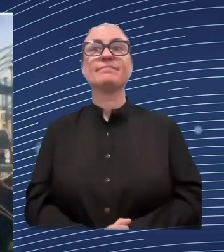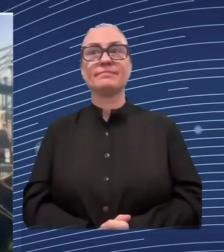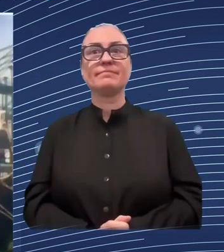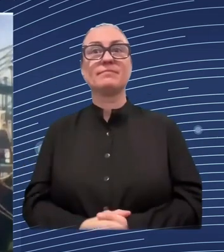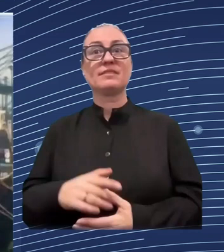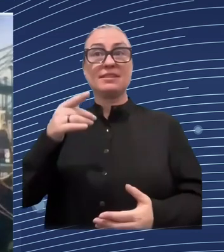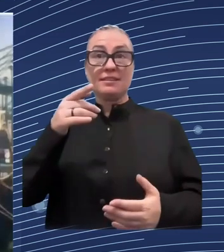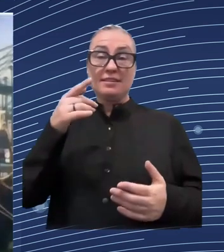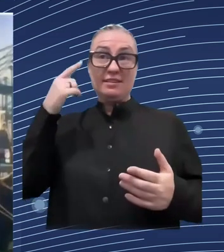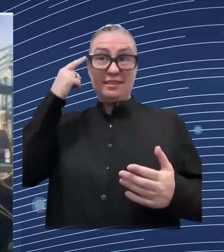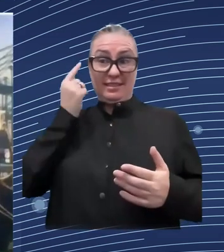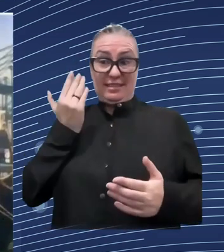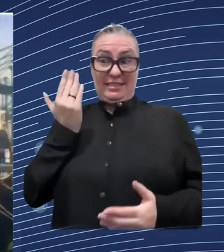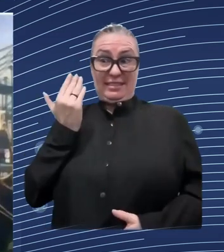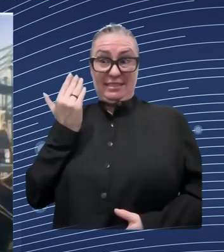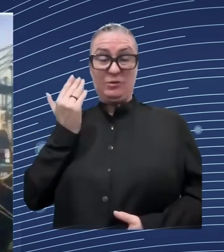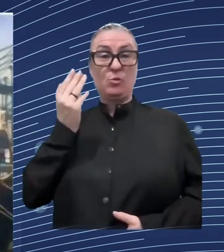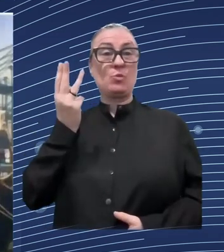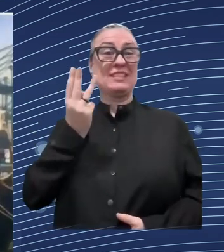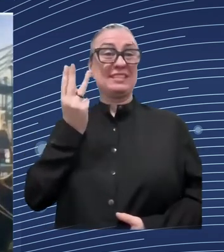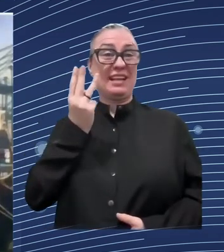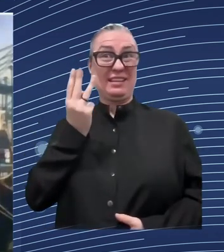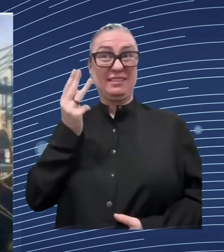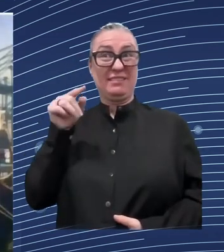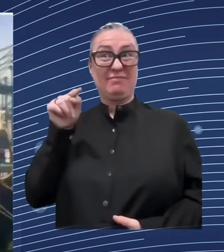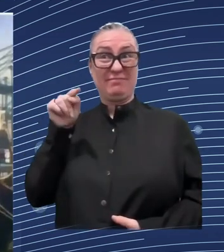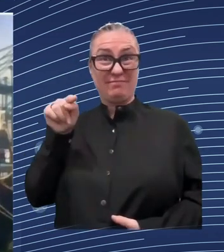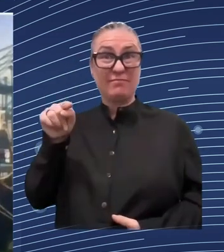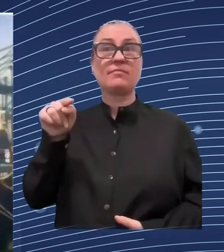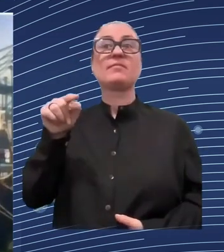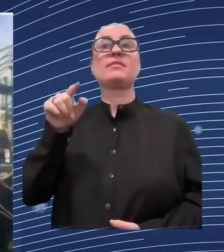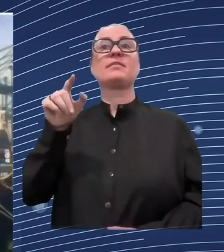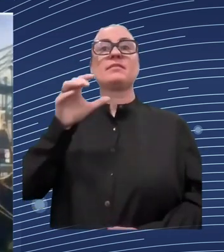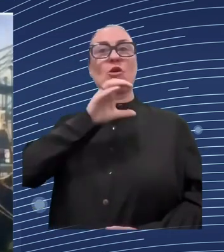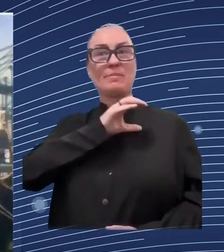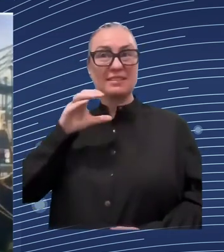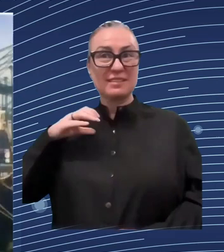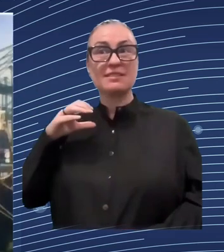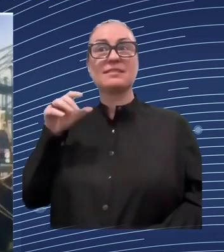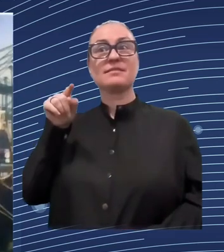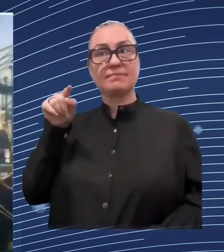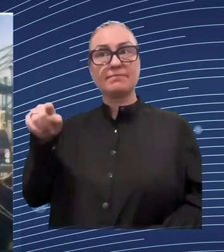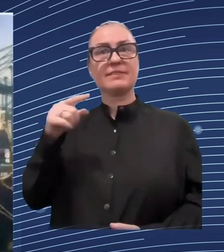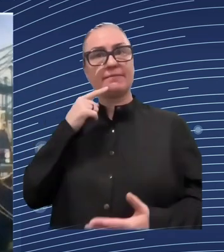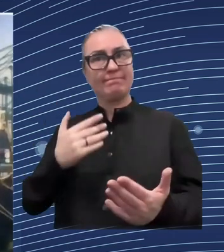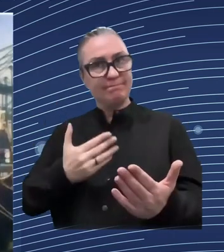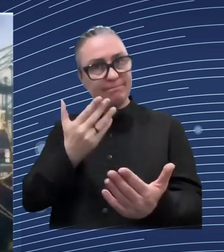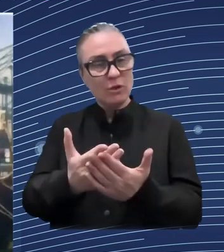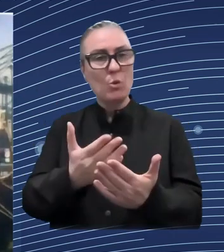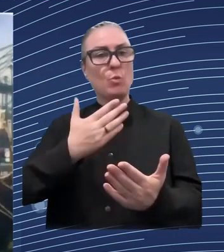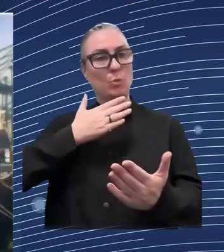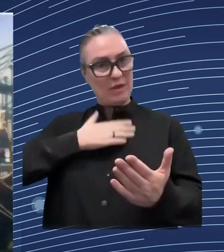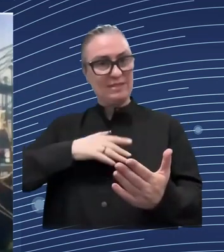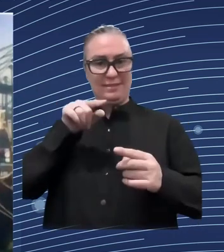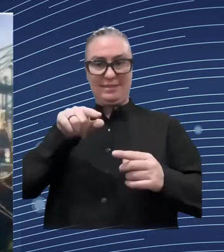already with the accession agree association agreement and what we've seen and what is also reflected in the